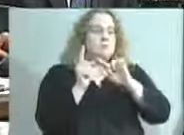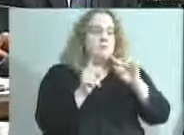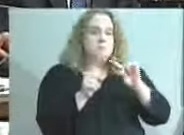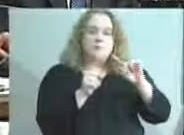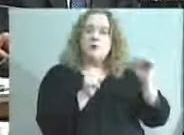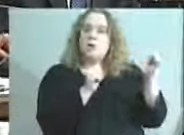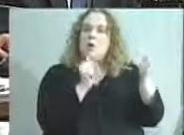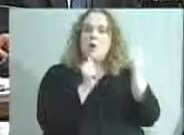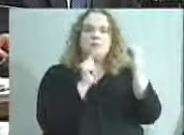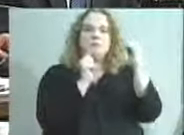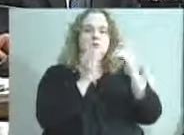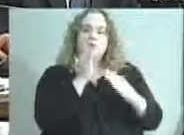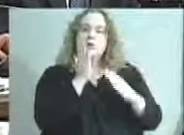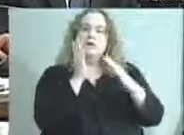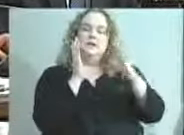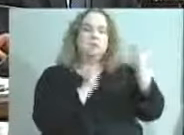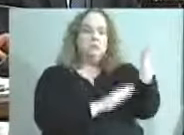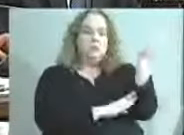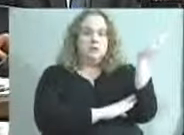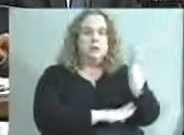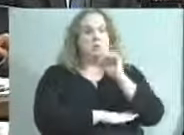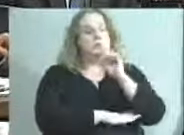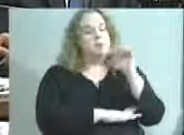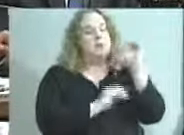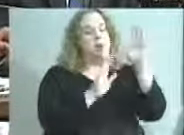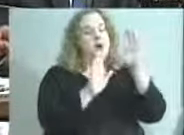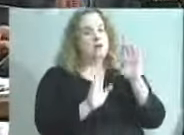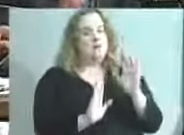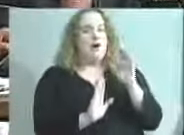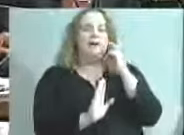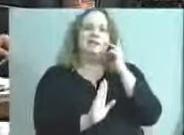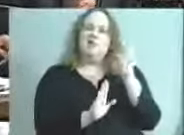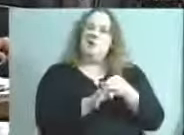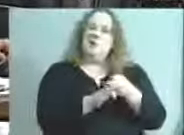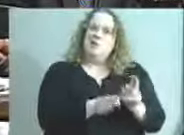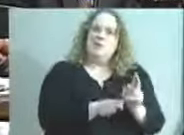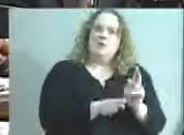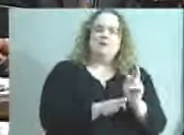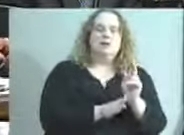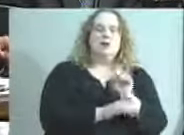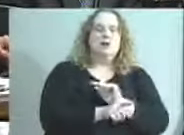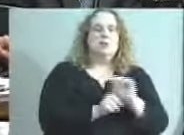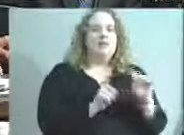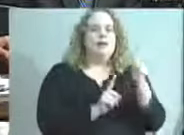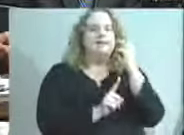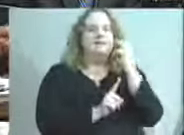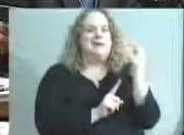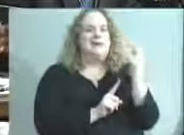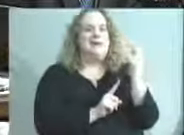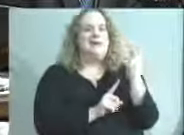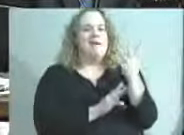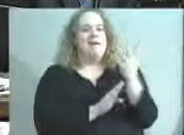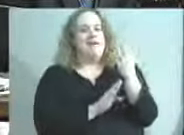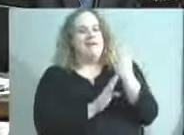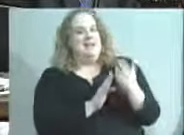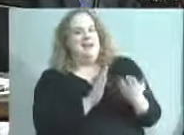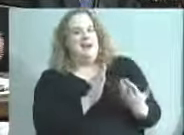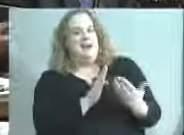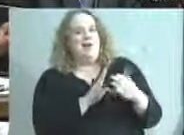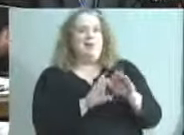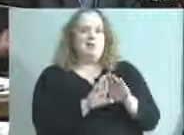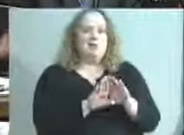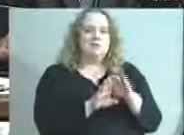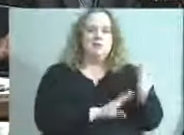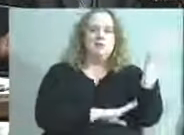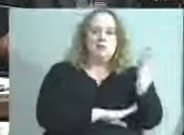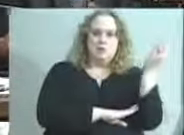that presented at it. They were fantastic sessions. I only caught a little bit of it, but I did catch the closing talk and the